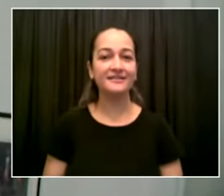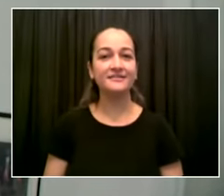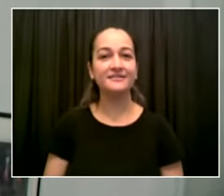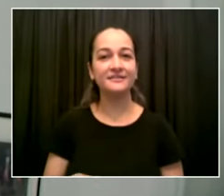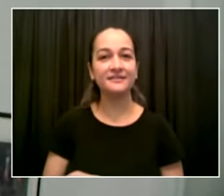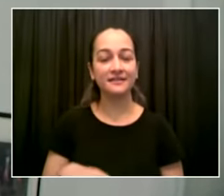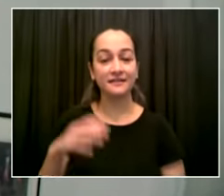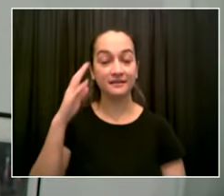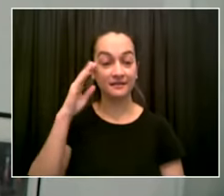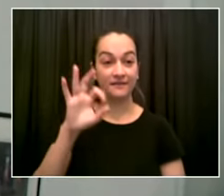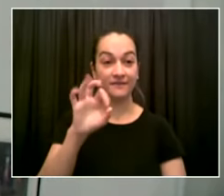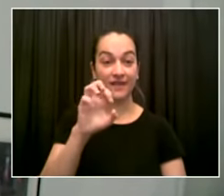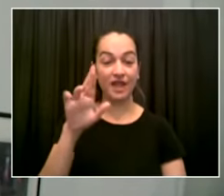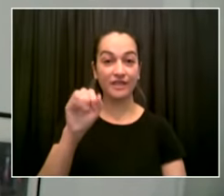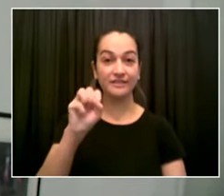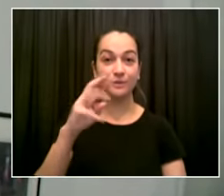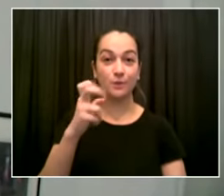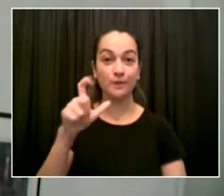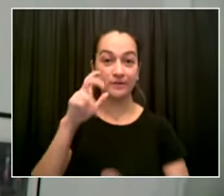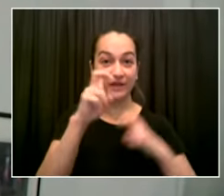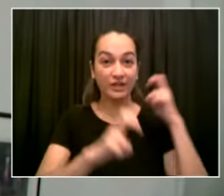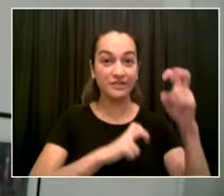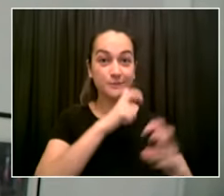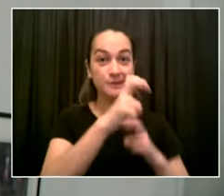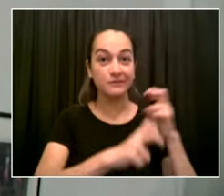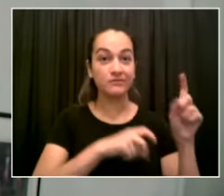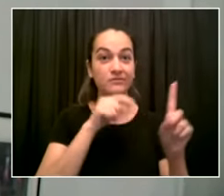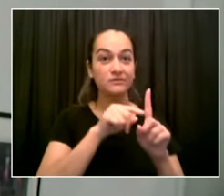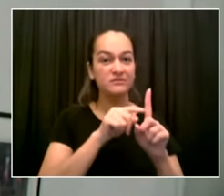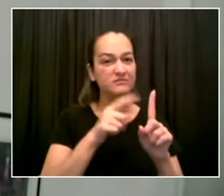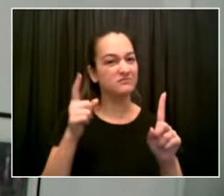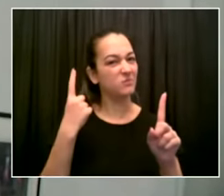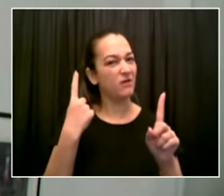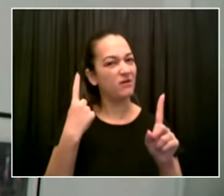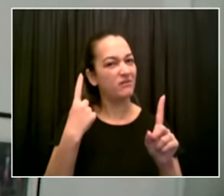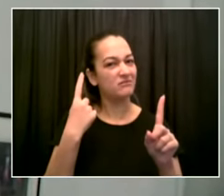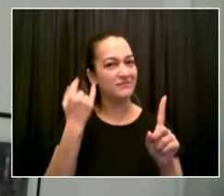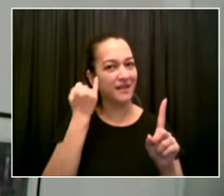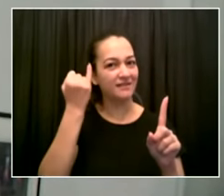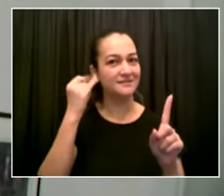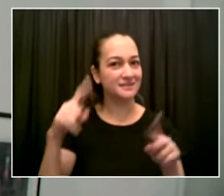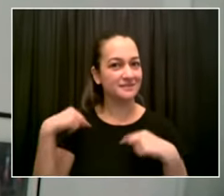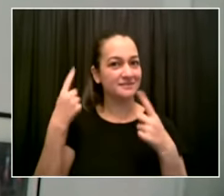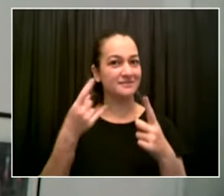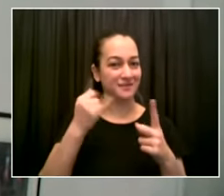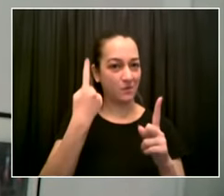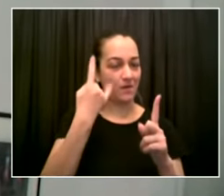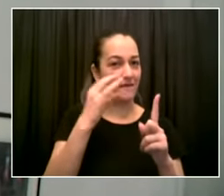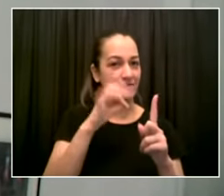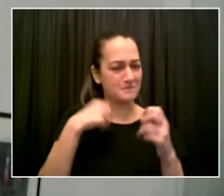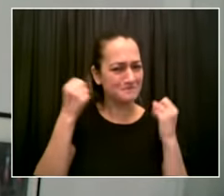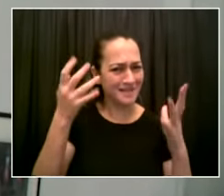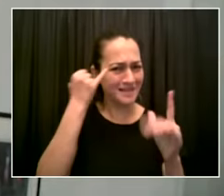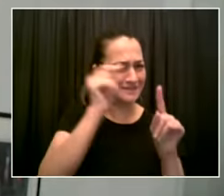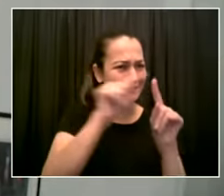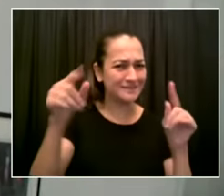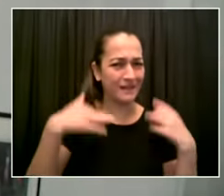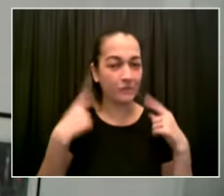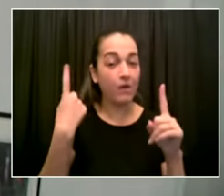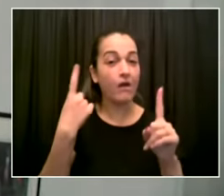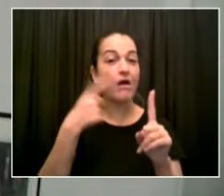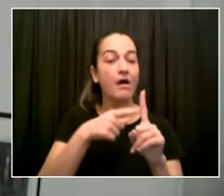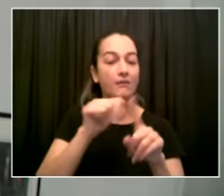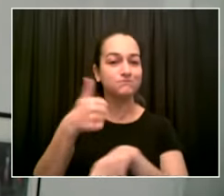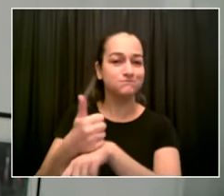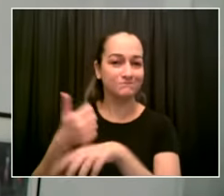doing things again it's great to talk about exciting things in time square and as you mentioned i've been watching the last couple of days the